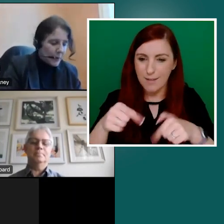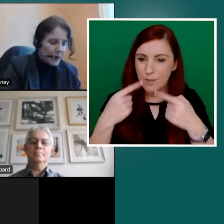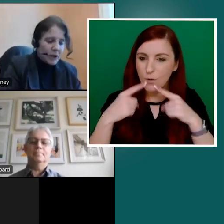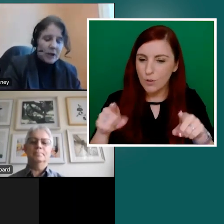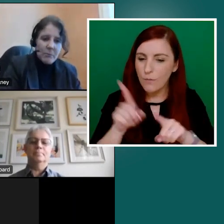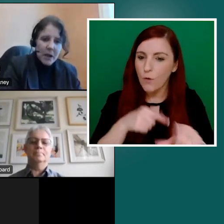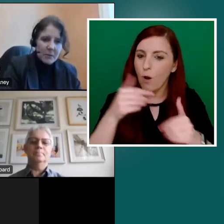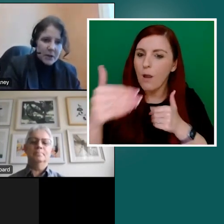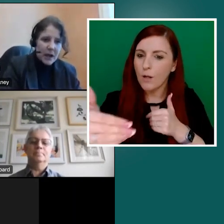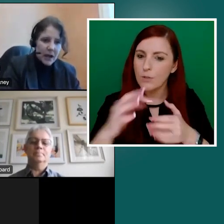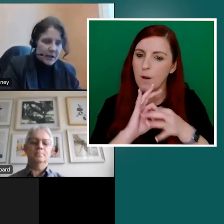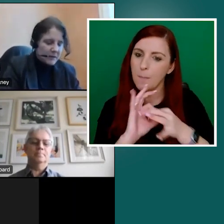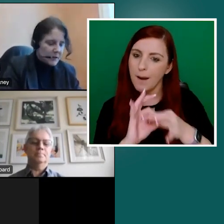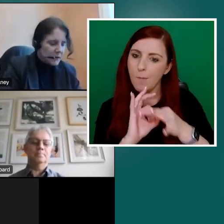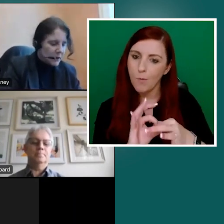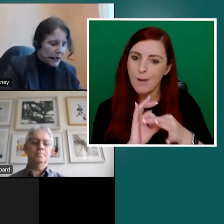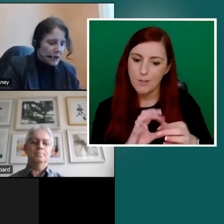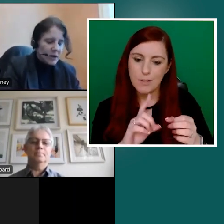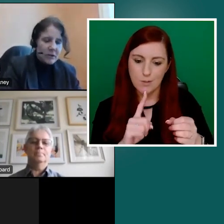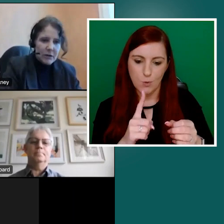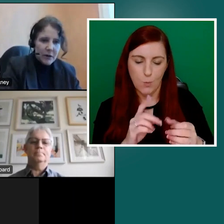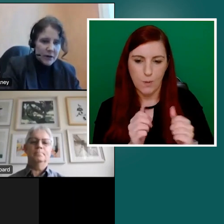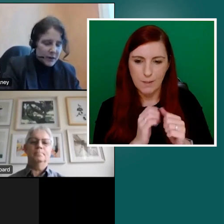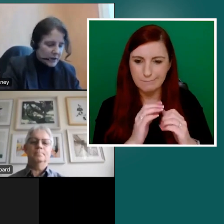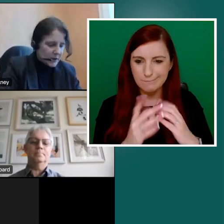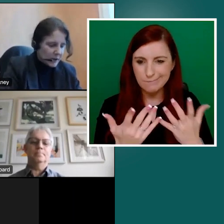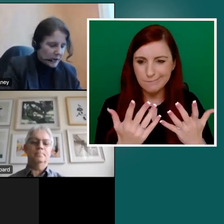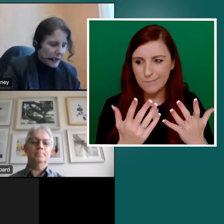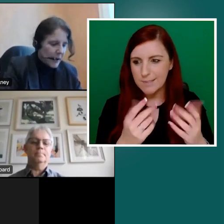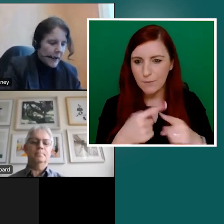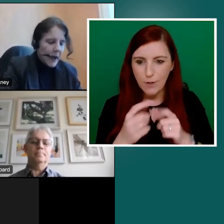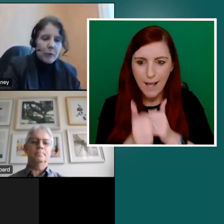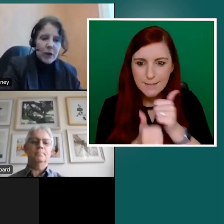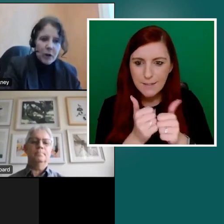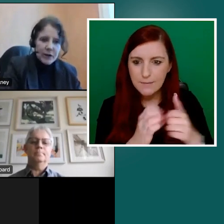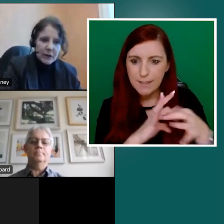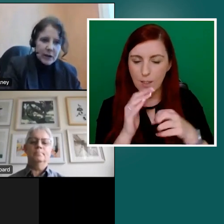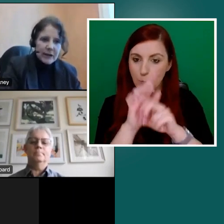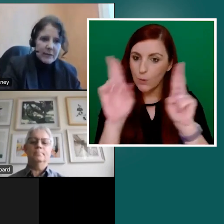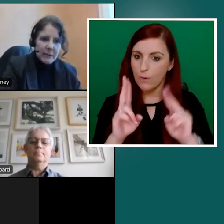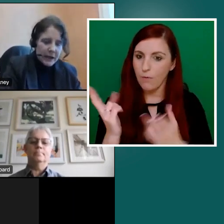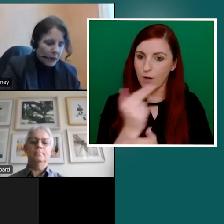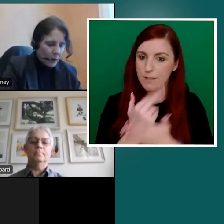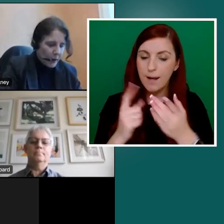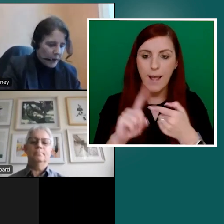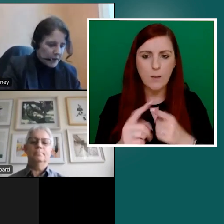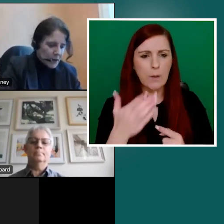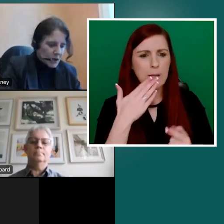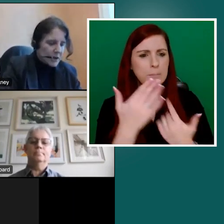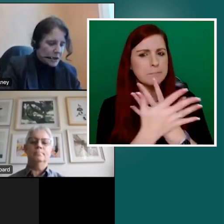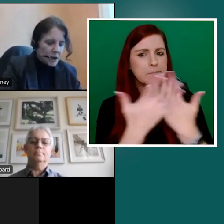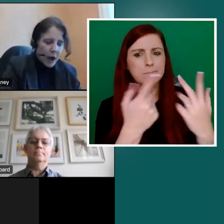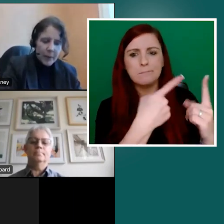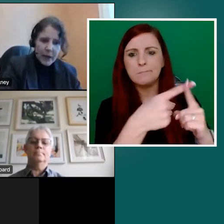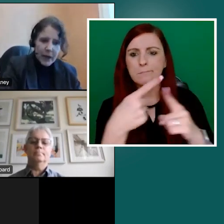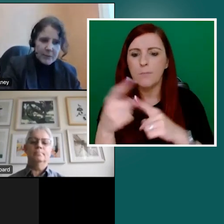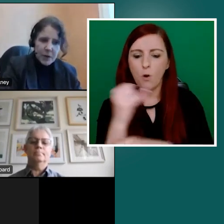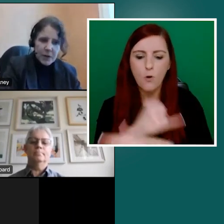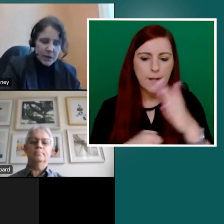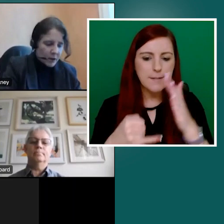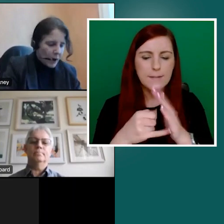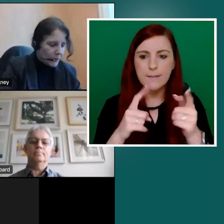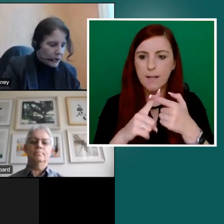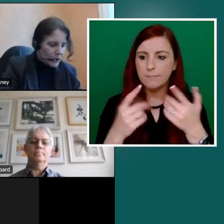collaboration and commitment to activities related to universal design. And we also thank the many organisations and topic